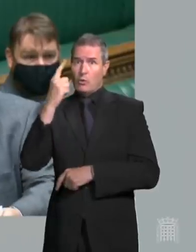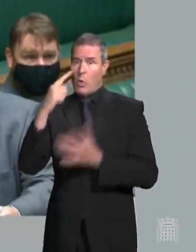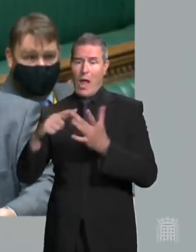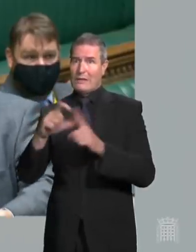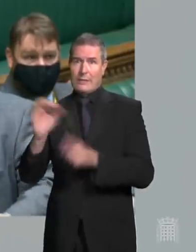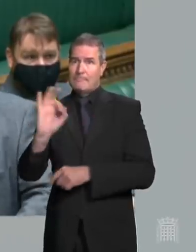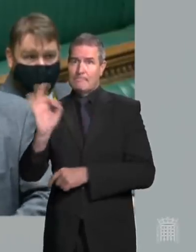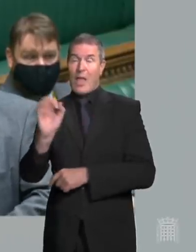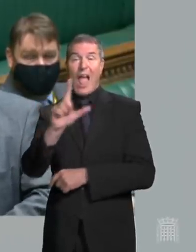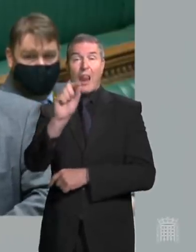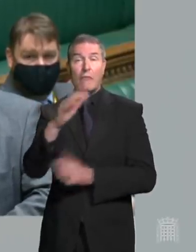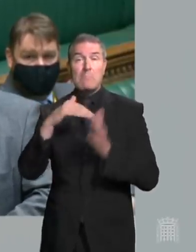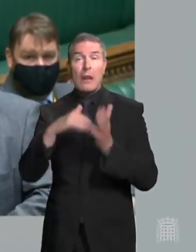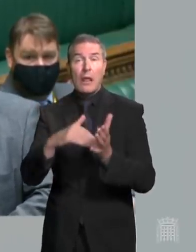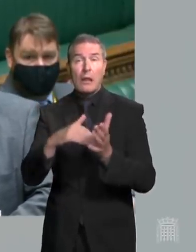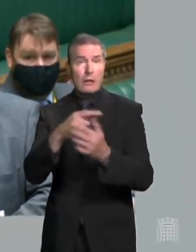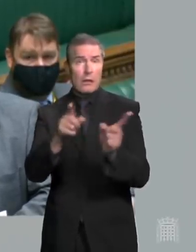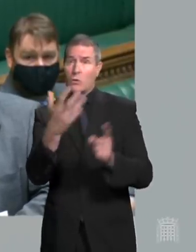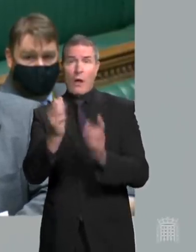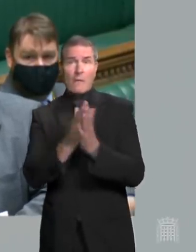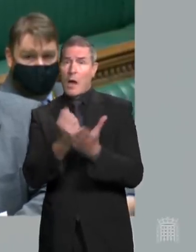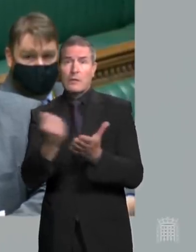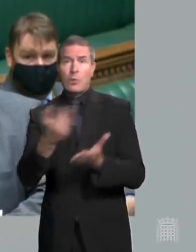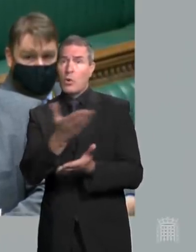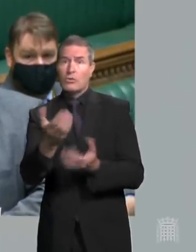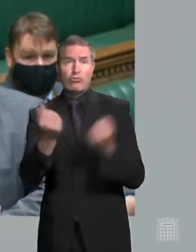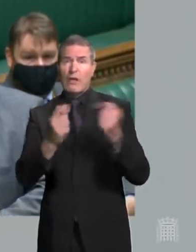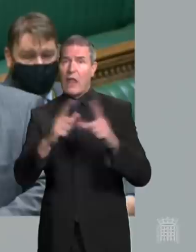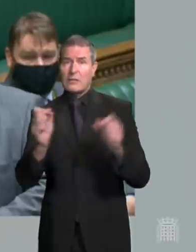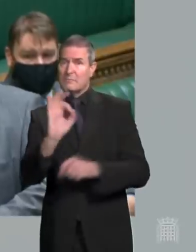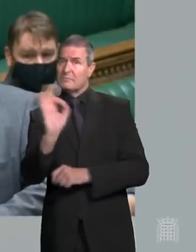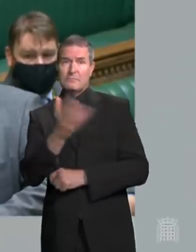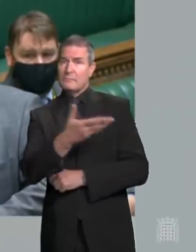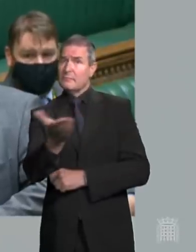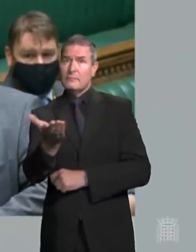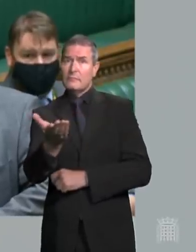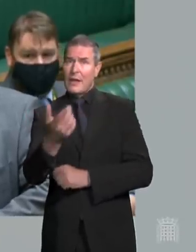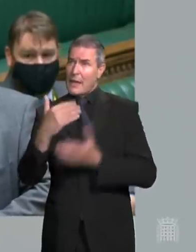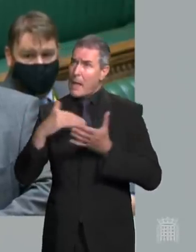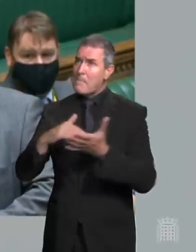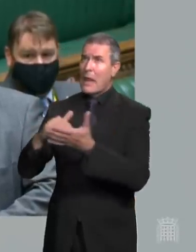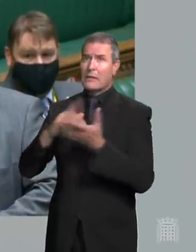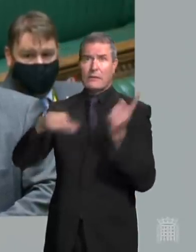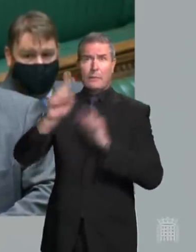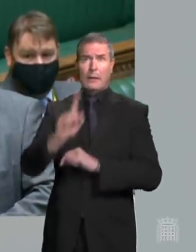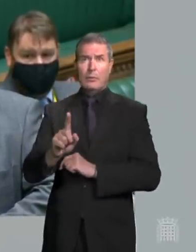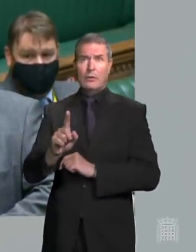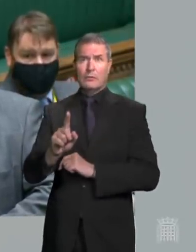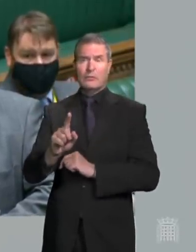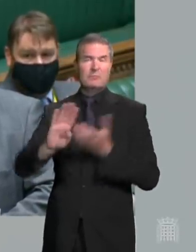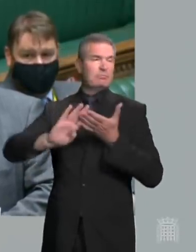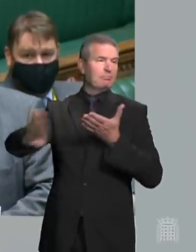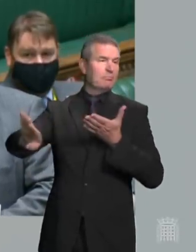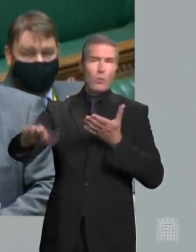11 million people do not have a passport or driver's licence. These millions of people will be directly